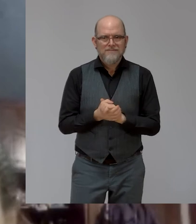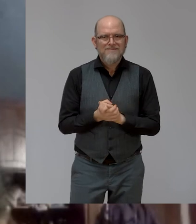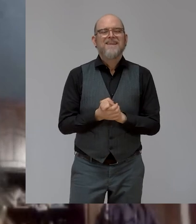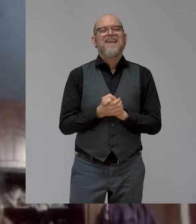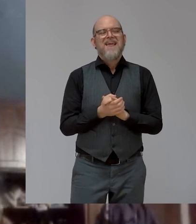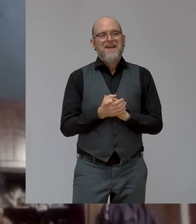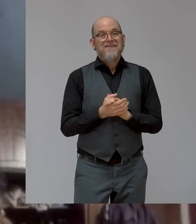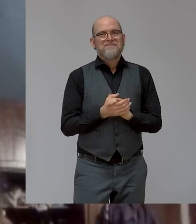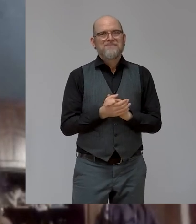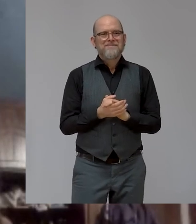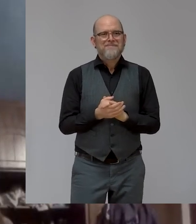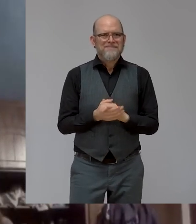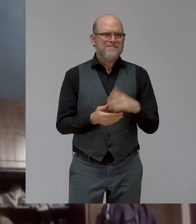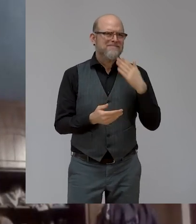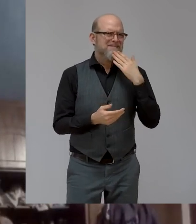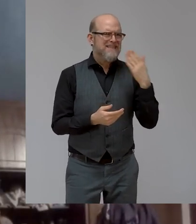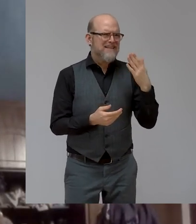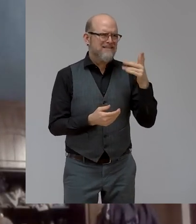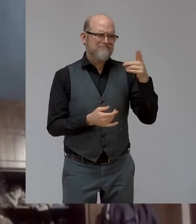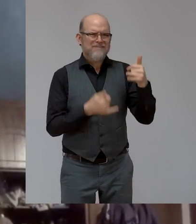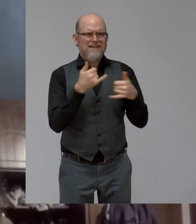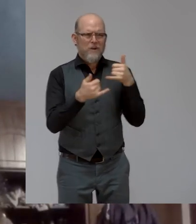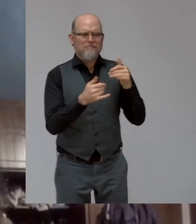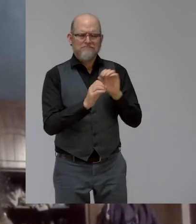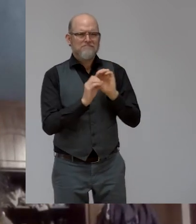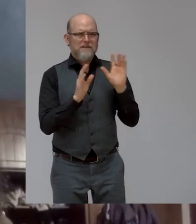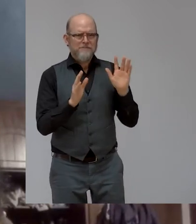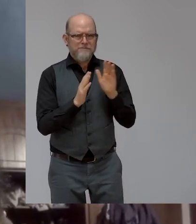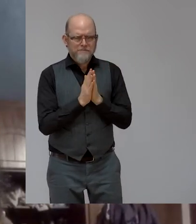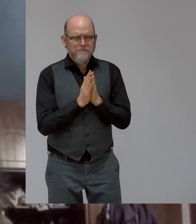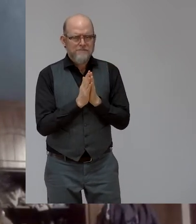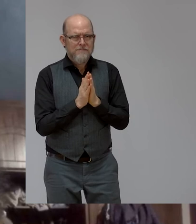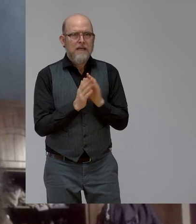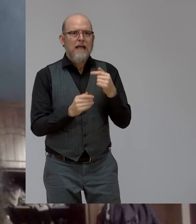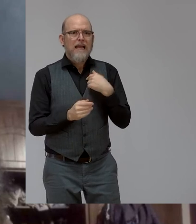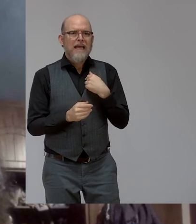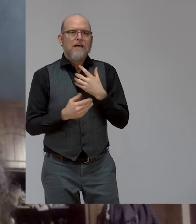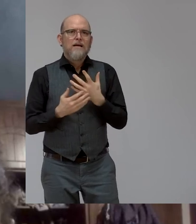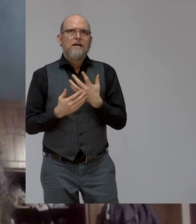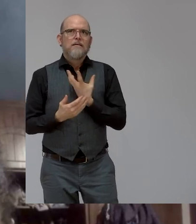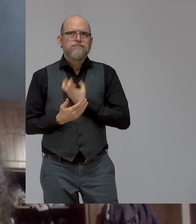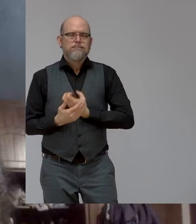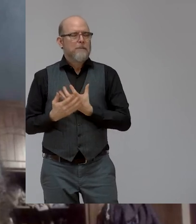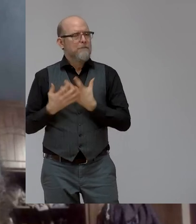Thank you, Carleen. I think you put me on the spot. Well, my my greatest frustration in this in this regard is that